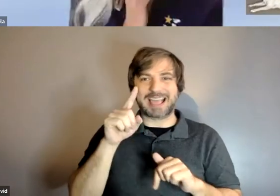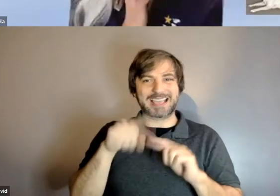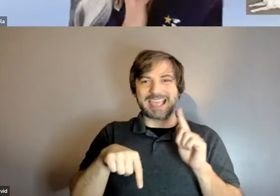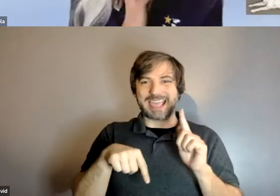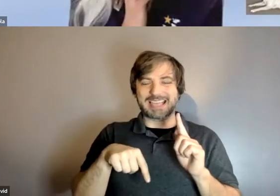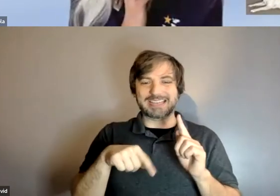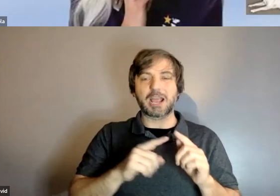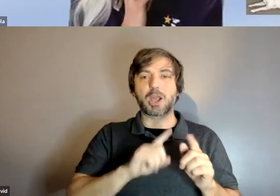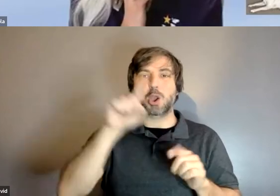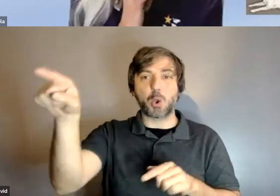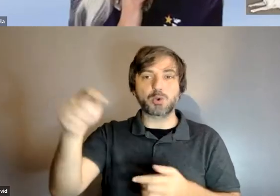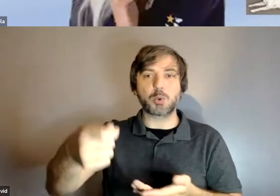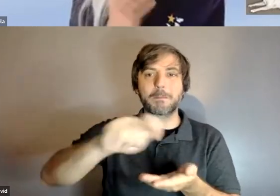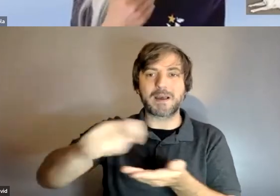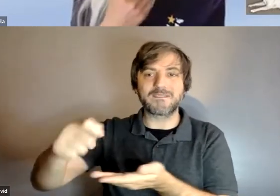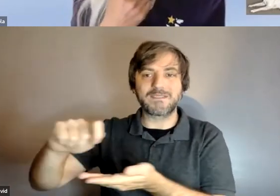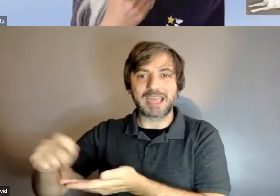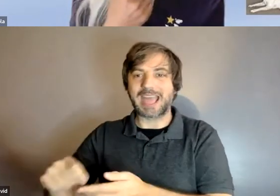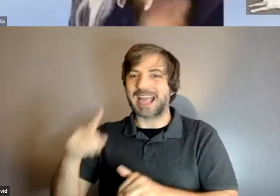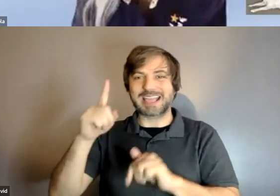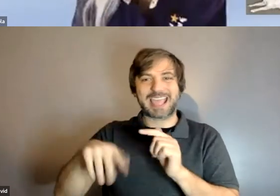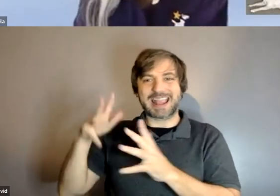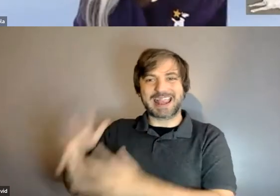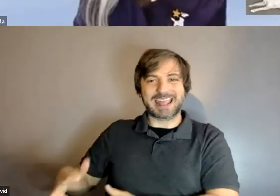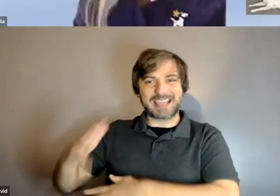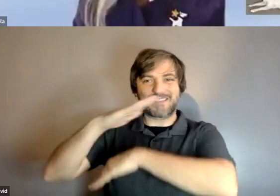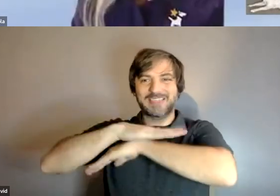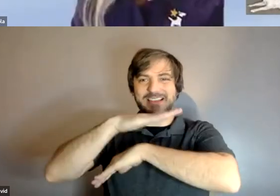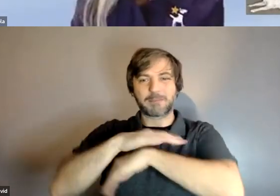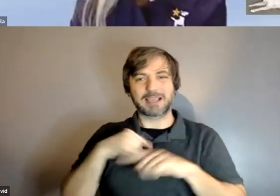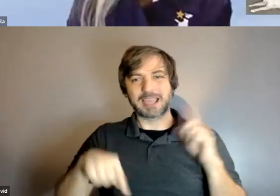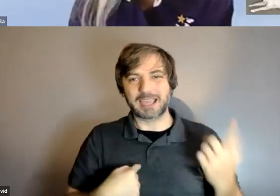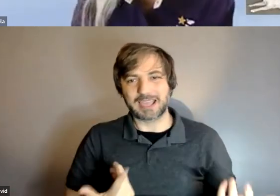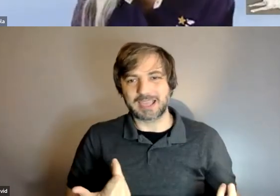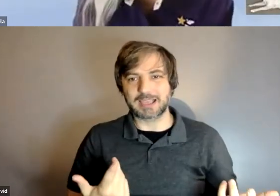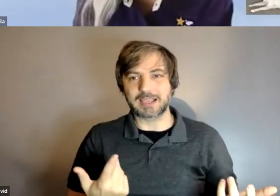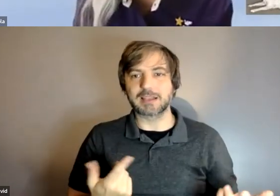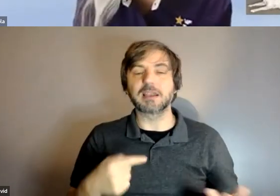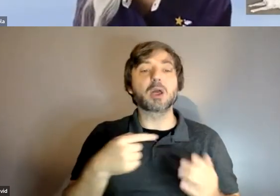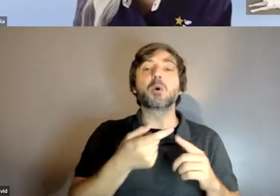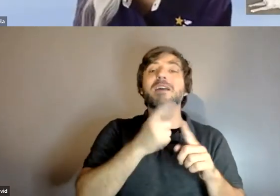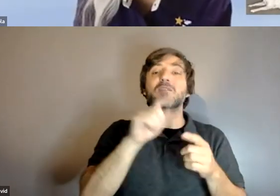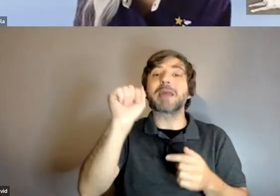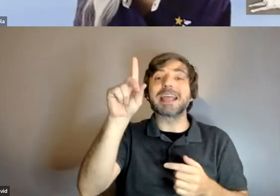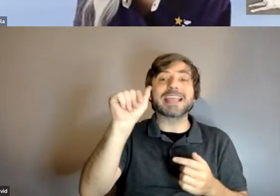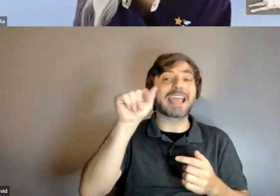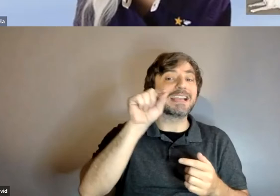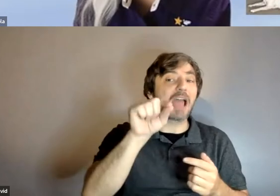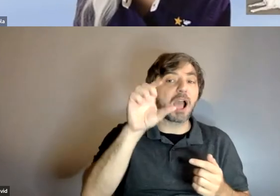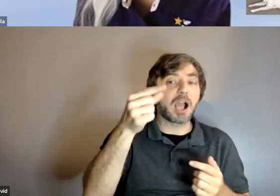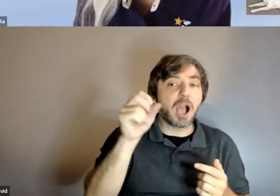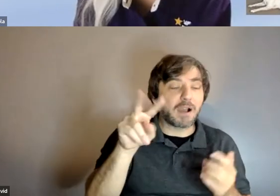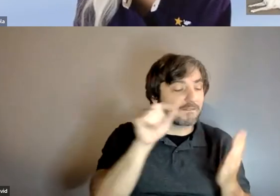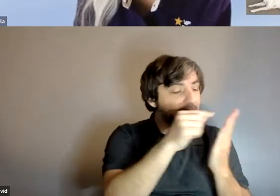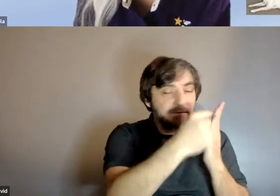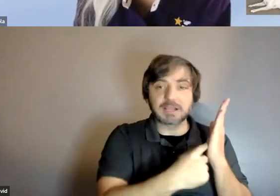the table basically yes this is from ada.gov the question is can a person bring a service animal with them as they go through